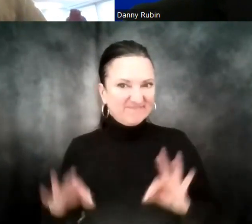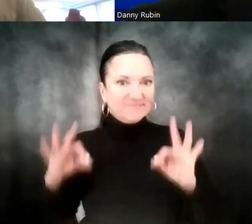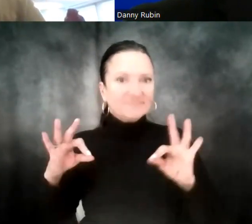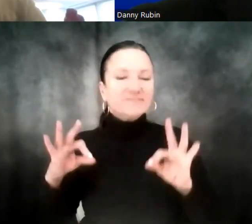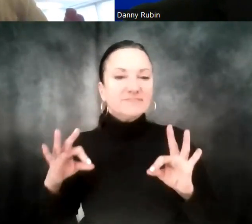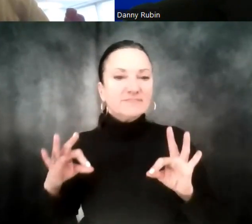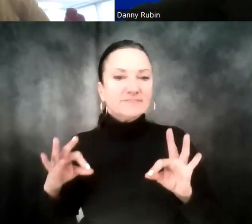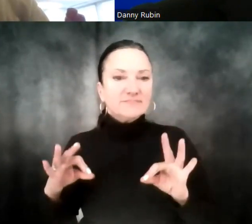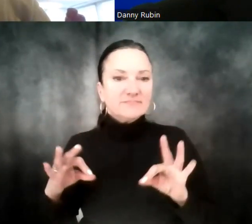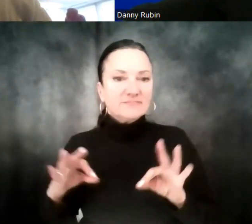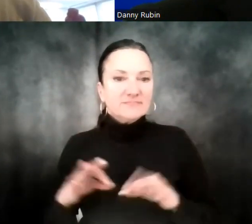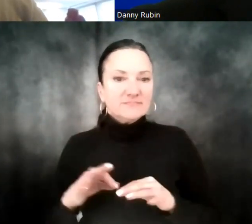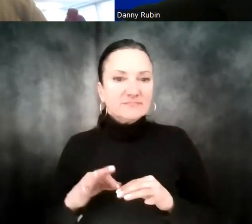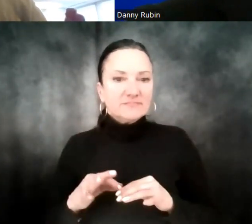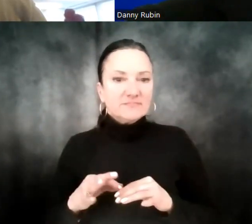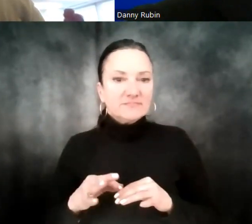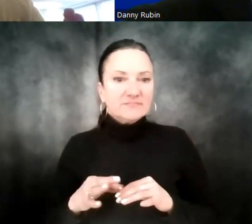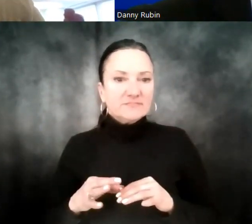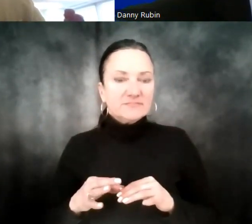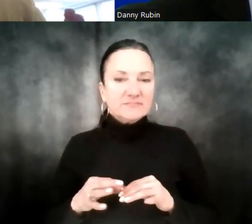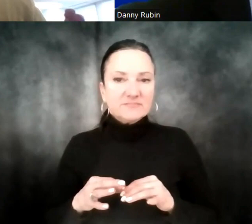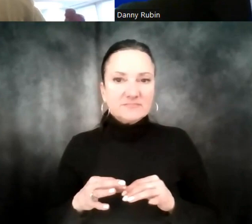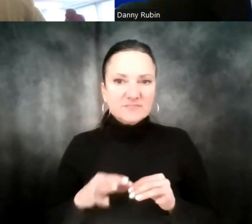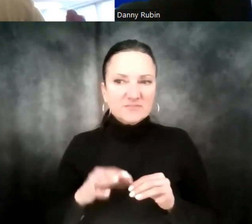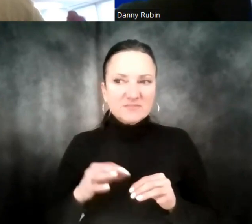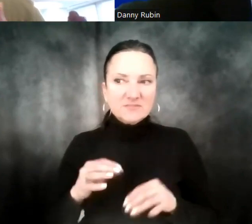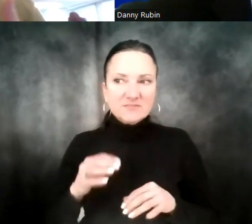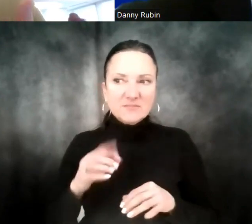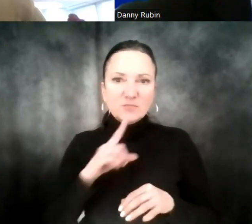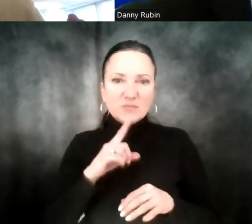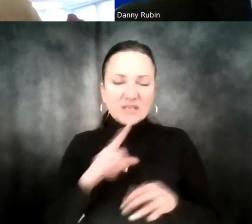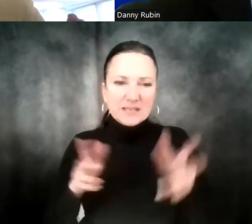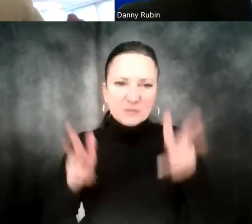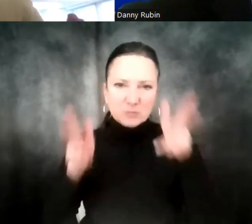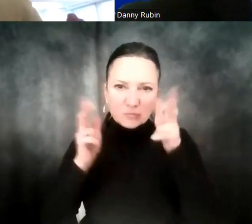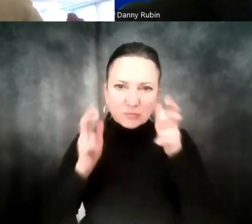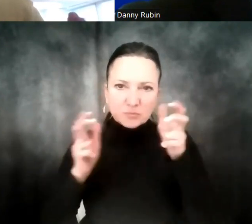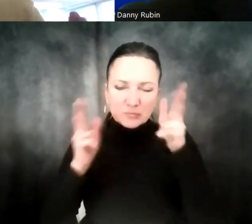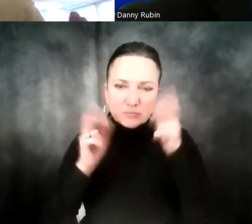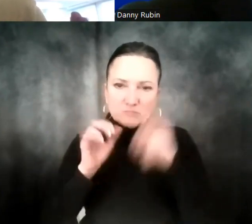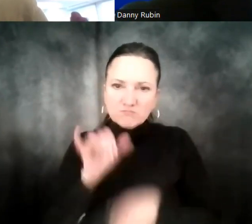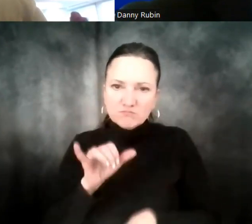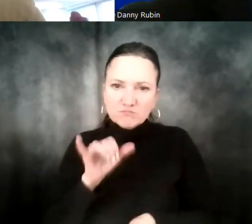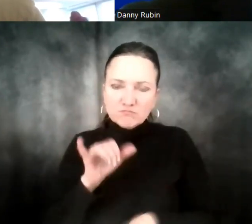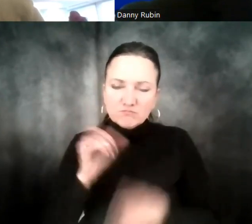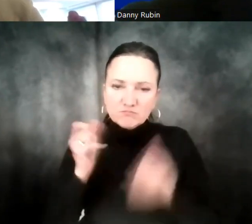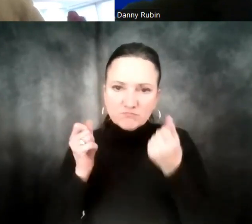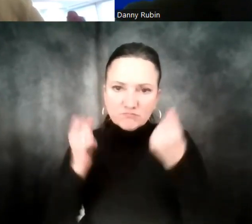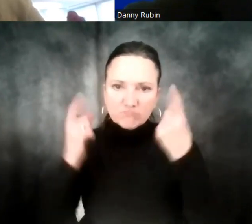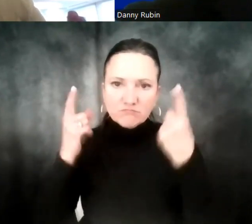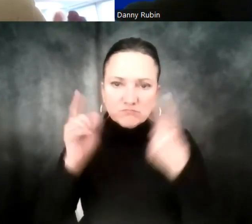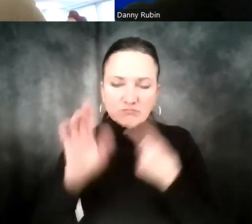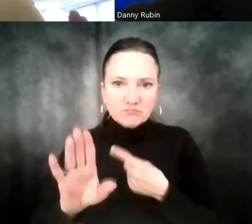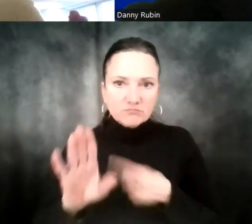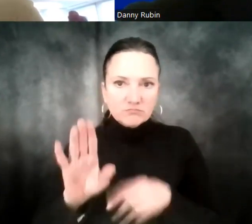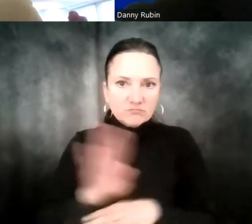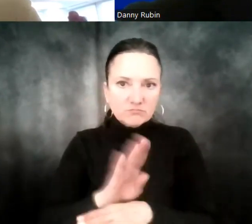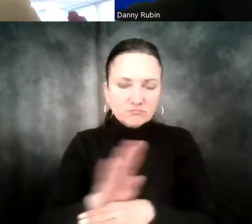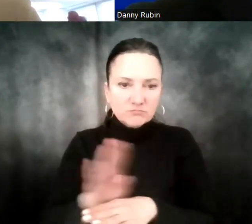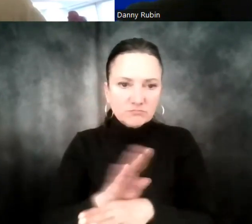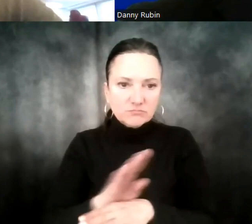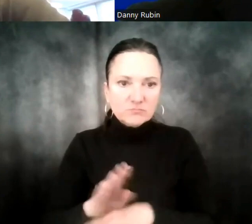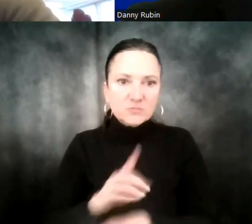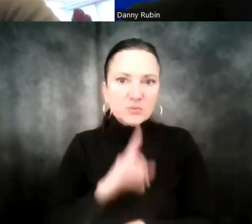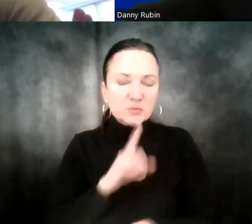very taking, like, not, like, pushing off advertising concerns, making sure that you're actually, like, being as present as possible with them is all, like, mission